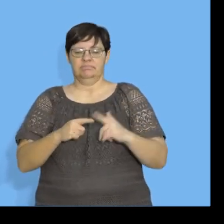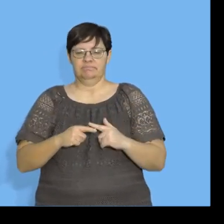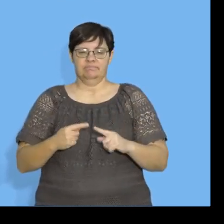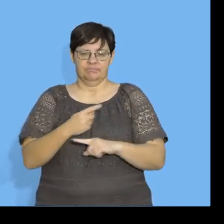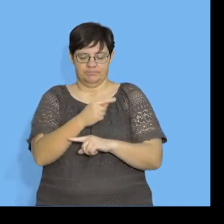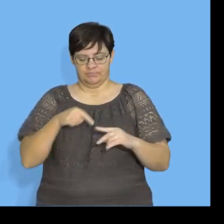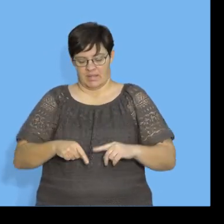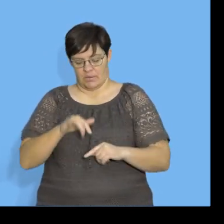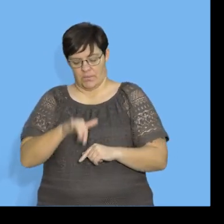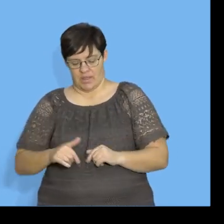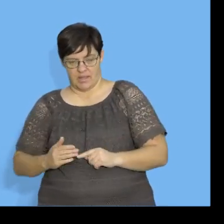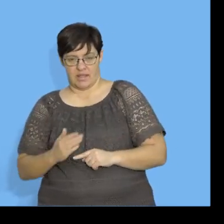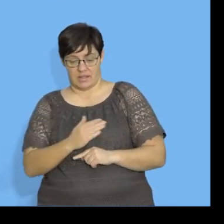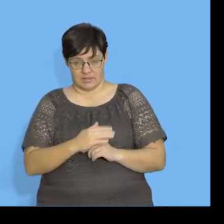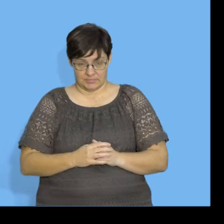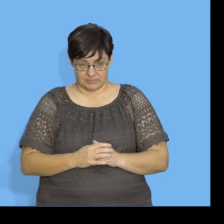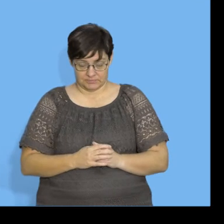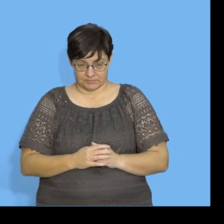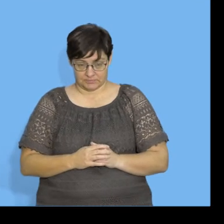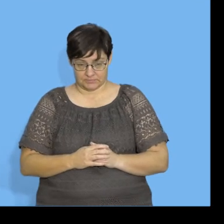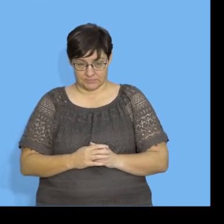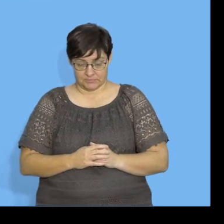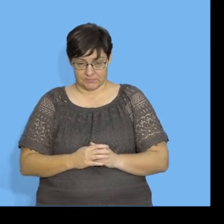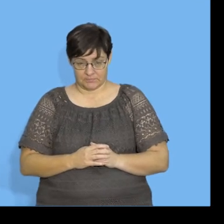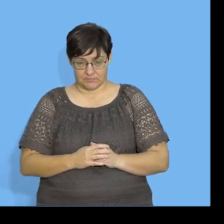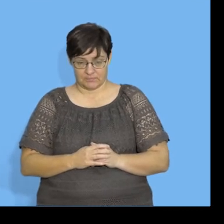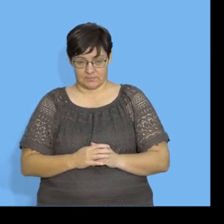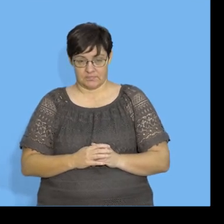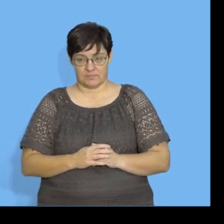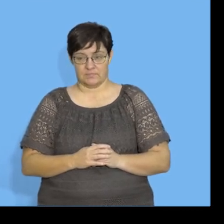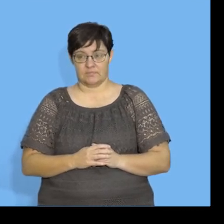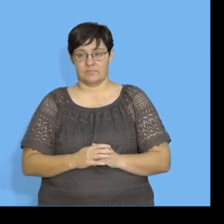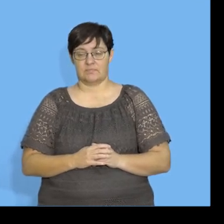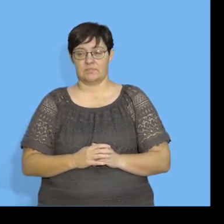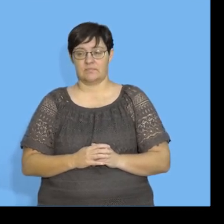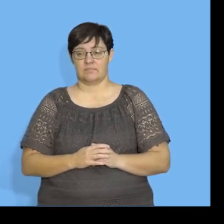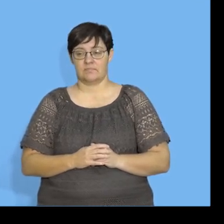The standard deviation for x and the standard deviation for y.